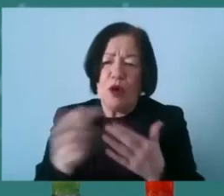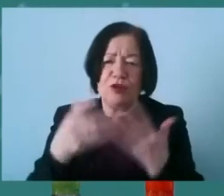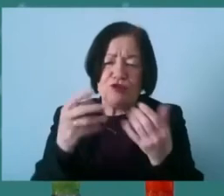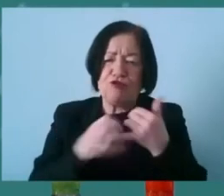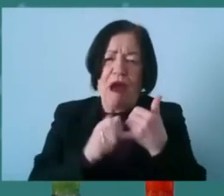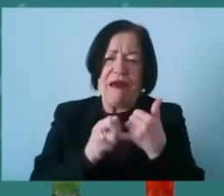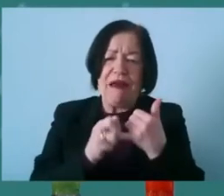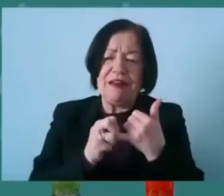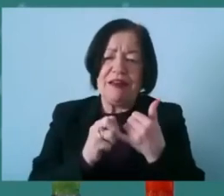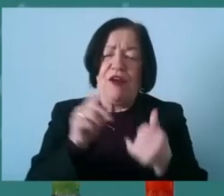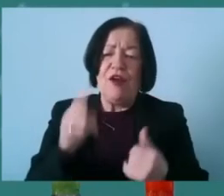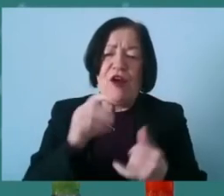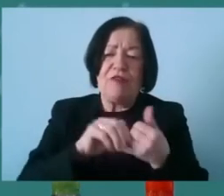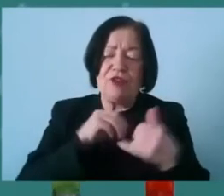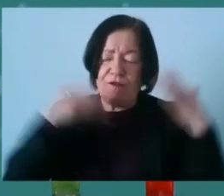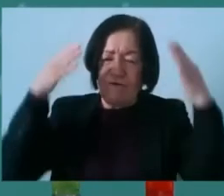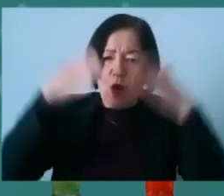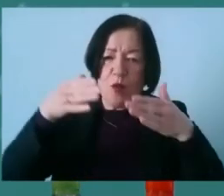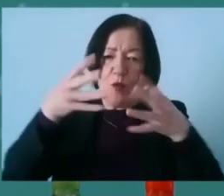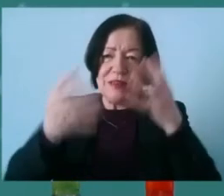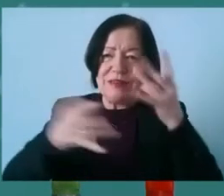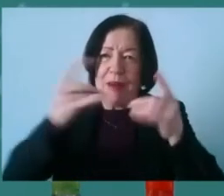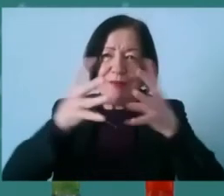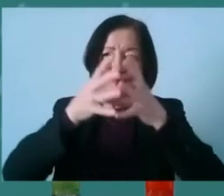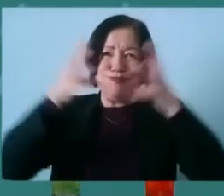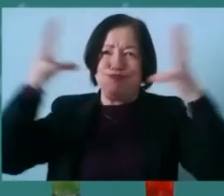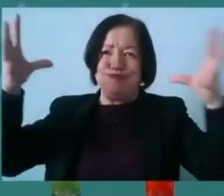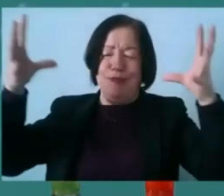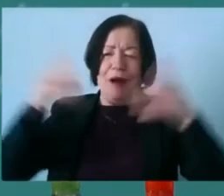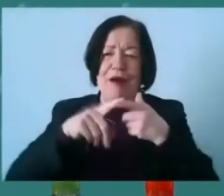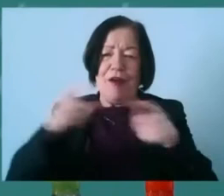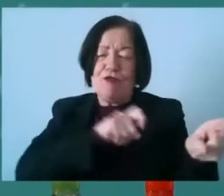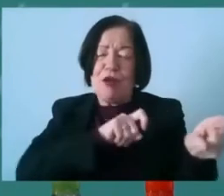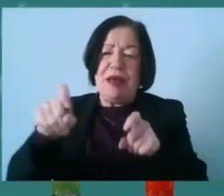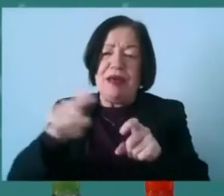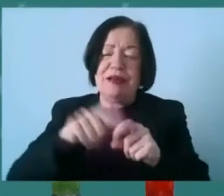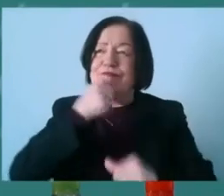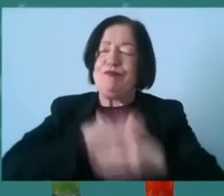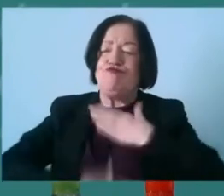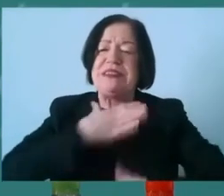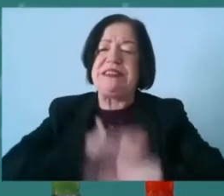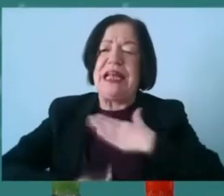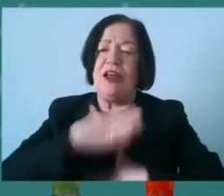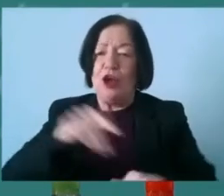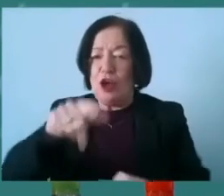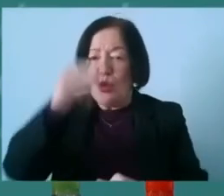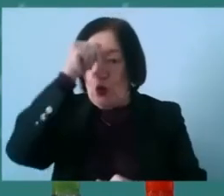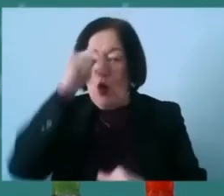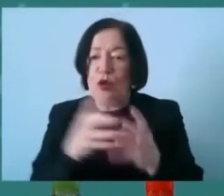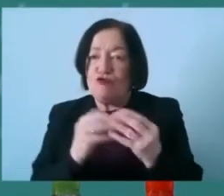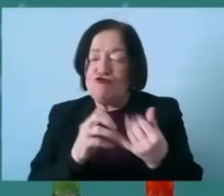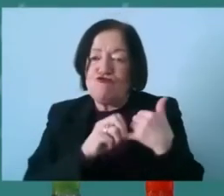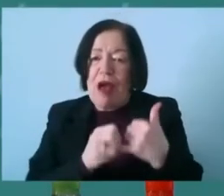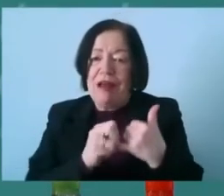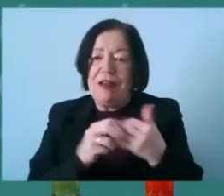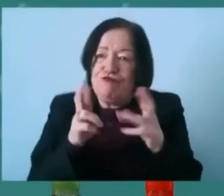probably just sometimes have to focus on that bigger picture and remain as i said before like resilient and the fact that if you know the thing that you're trying to do is the